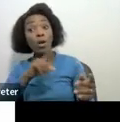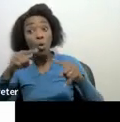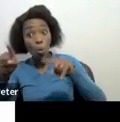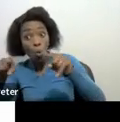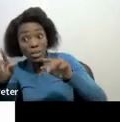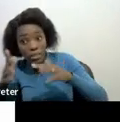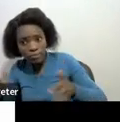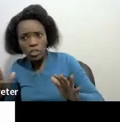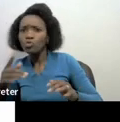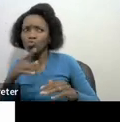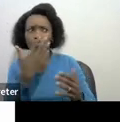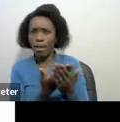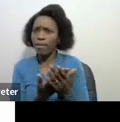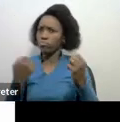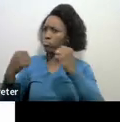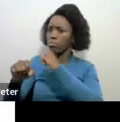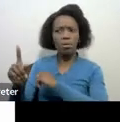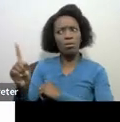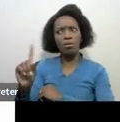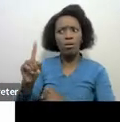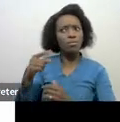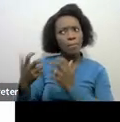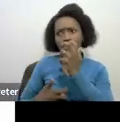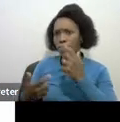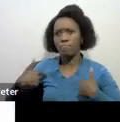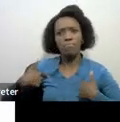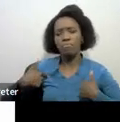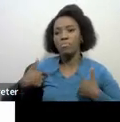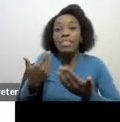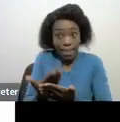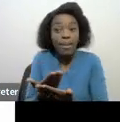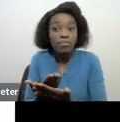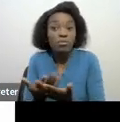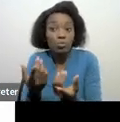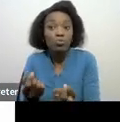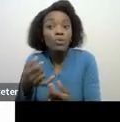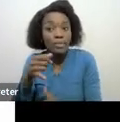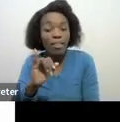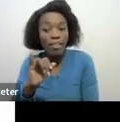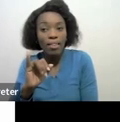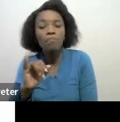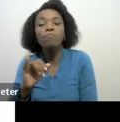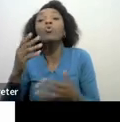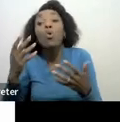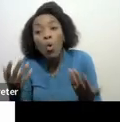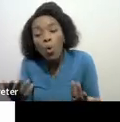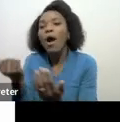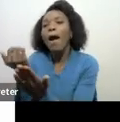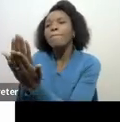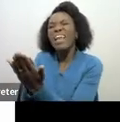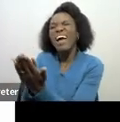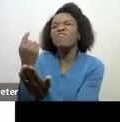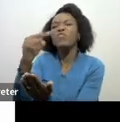or alternatively you can also apply for what we call